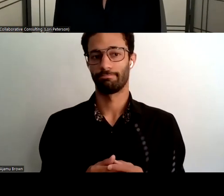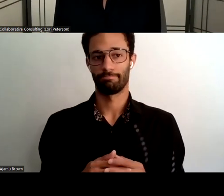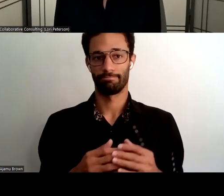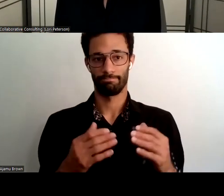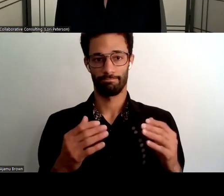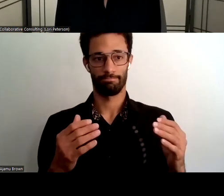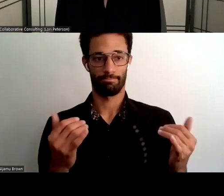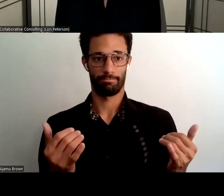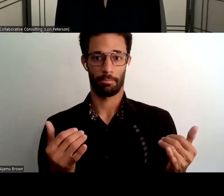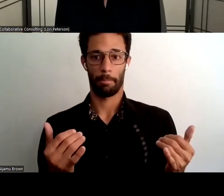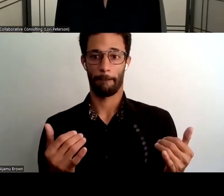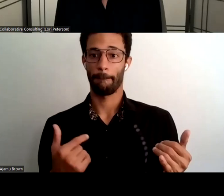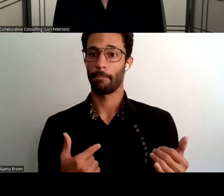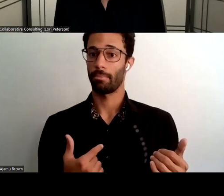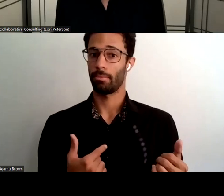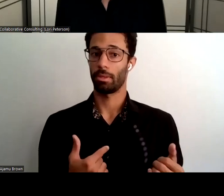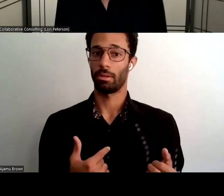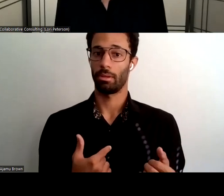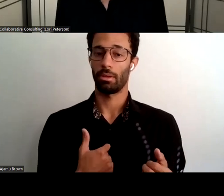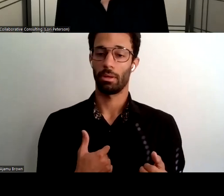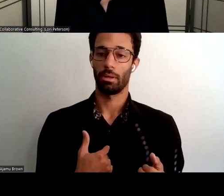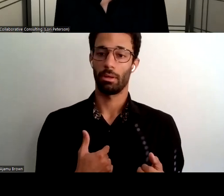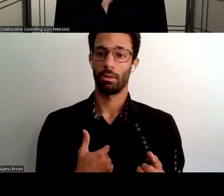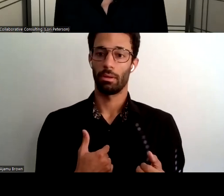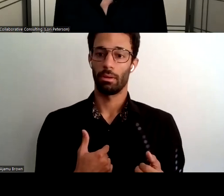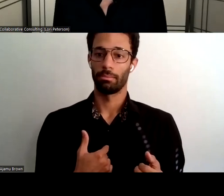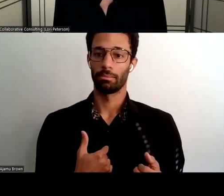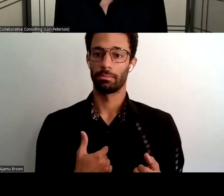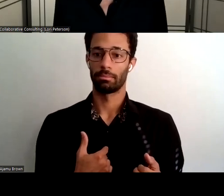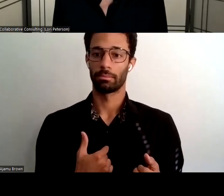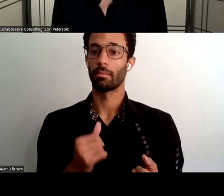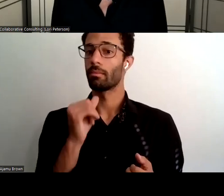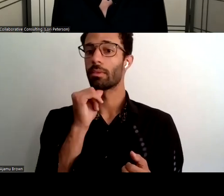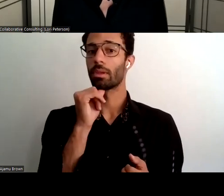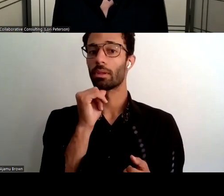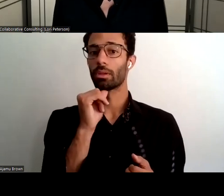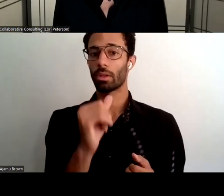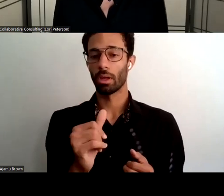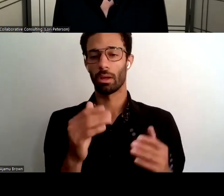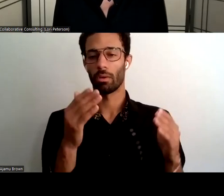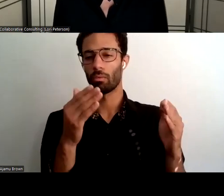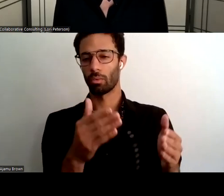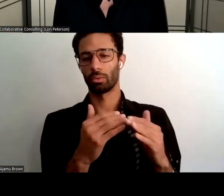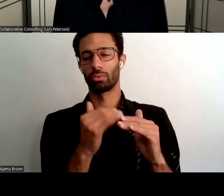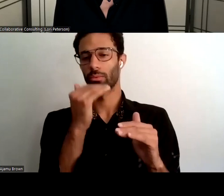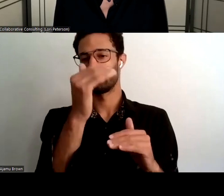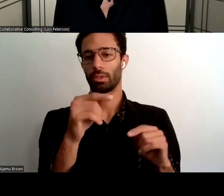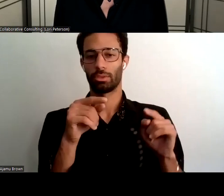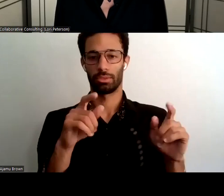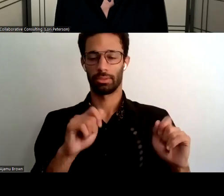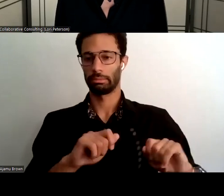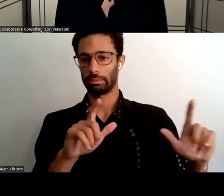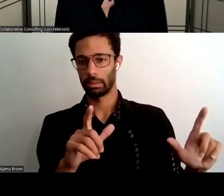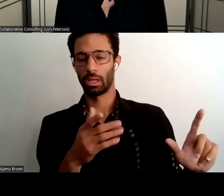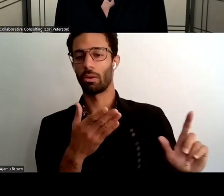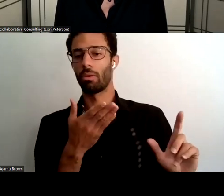i am going to um not harp on this slide i'll give folks a moment to take it in and i'm